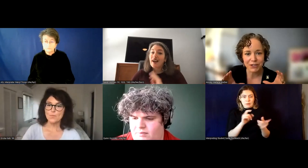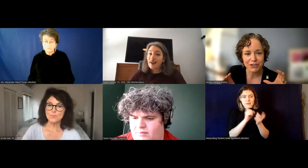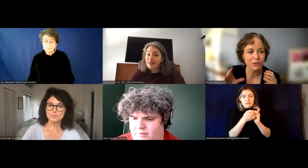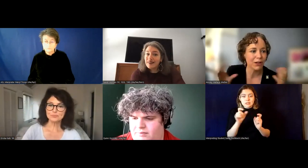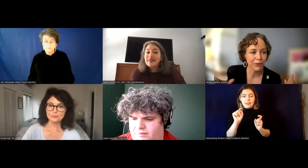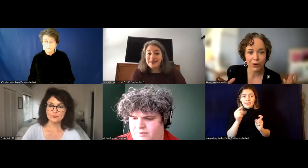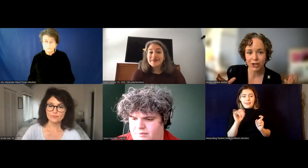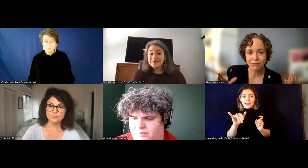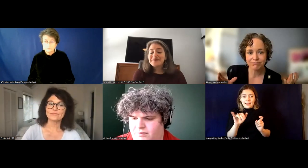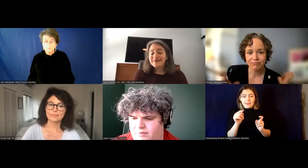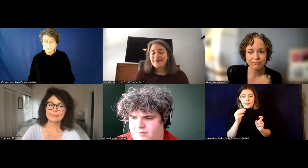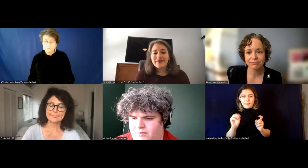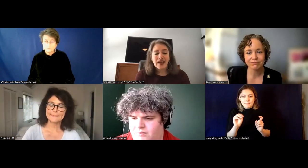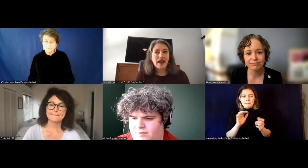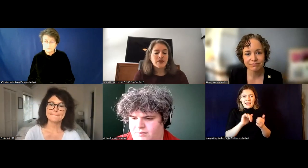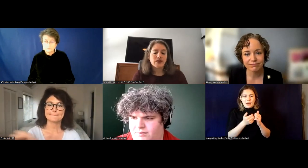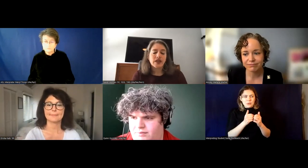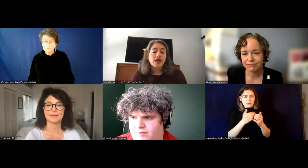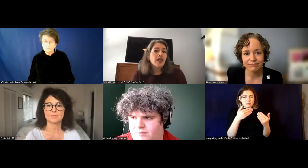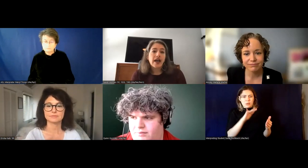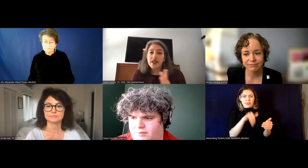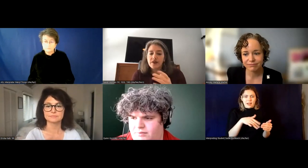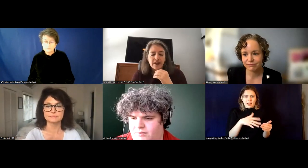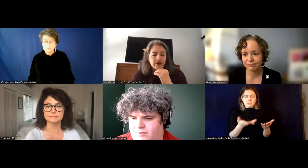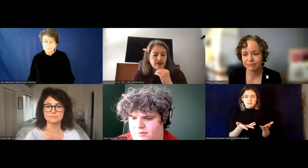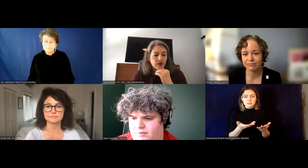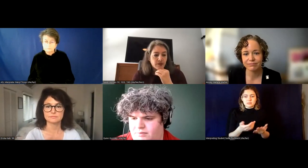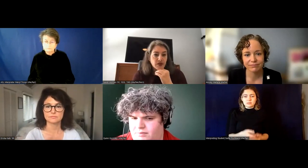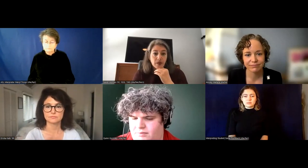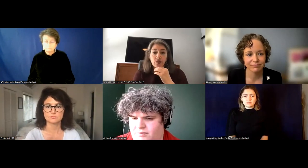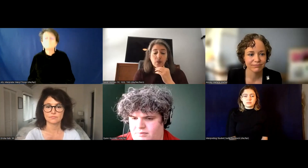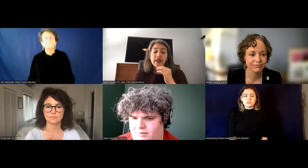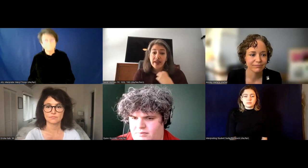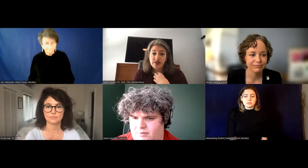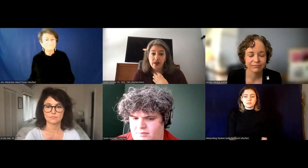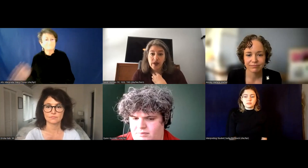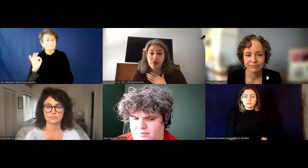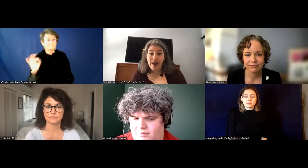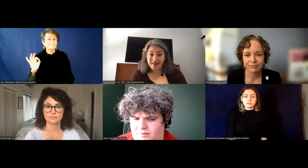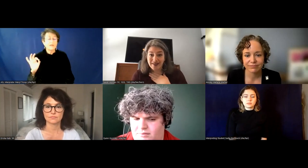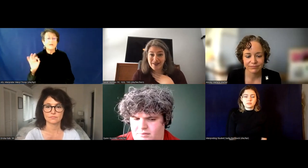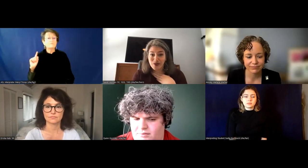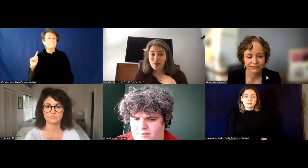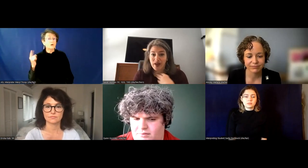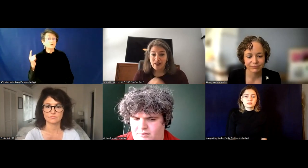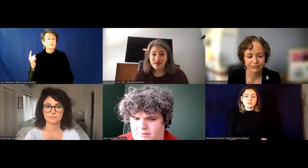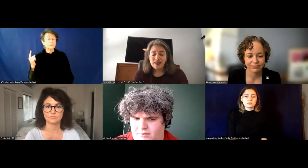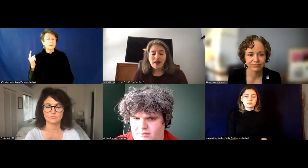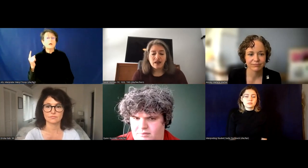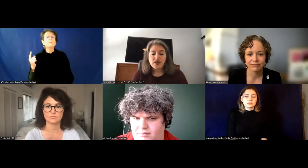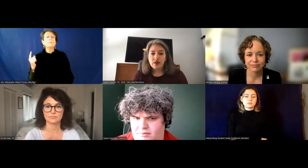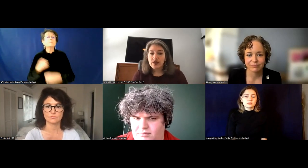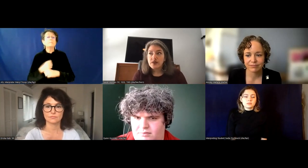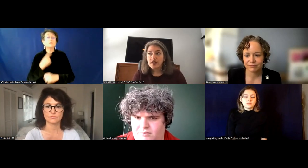person to do all of the work? Absolutely. You know, I think first and foremost, we, we make sure that we practice those pronouns,